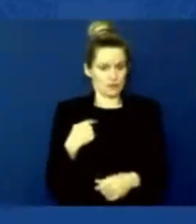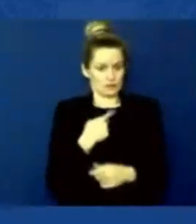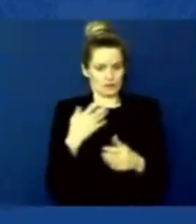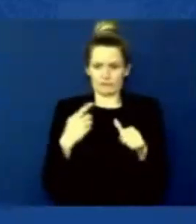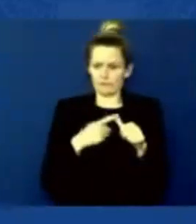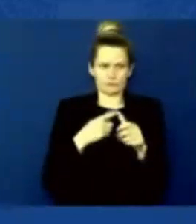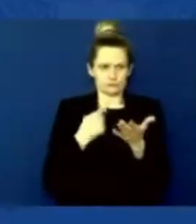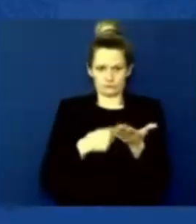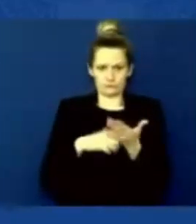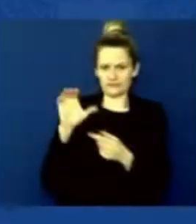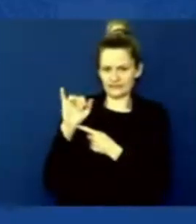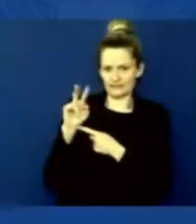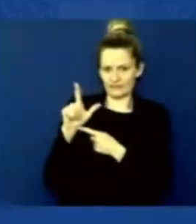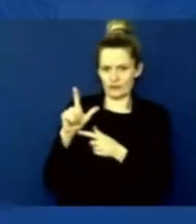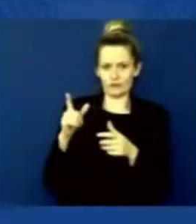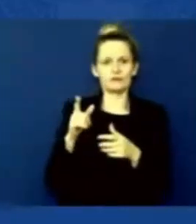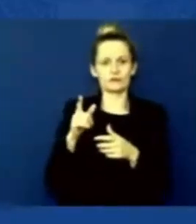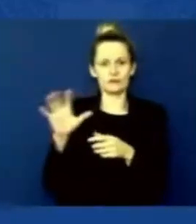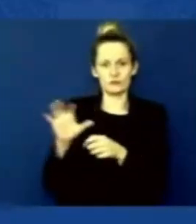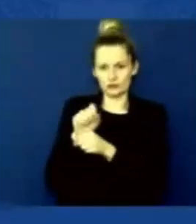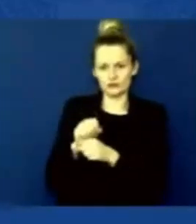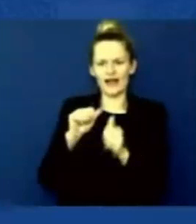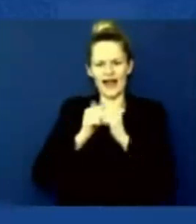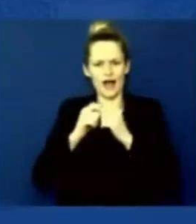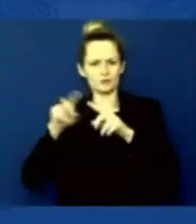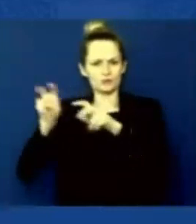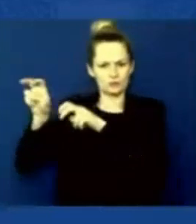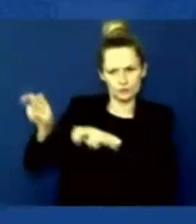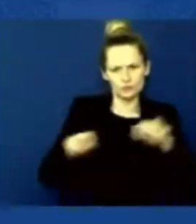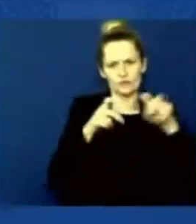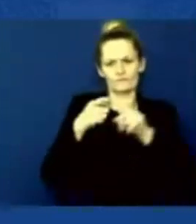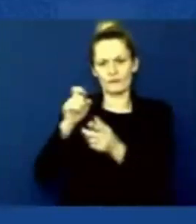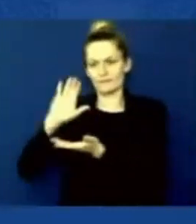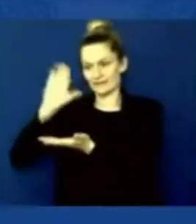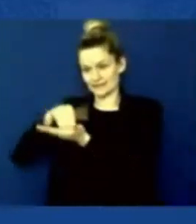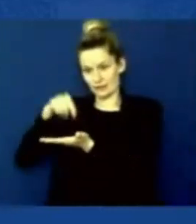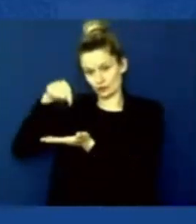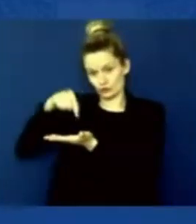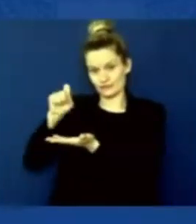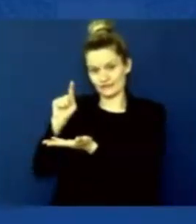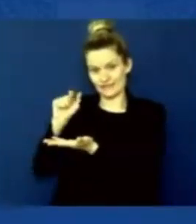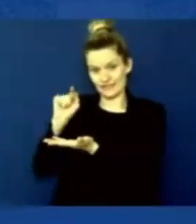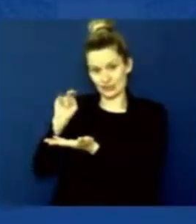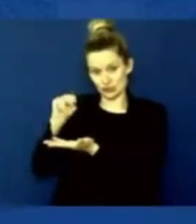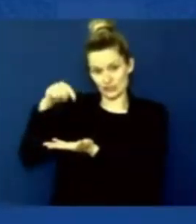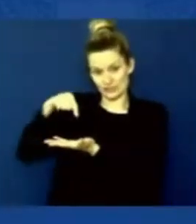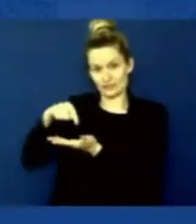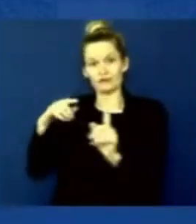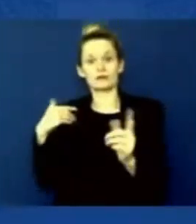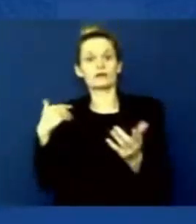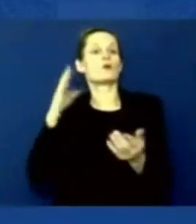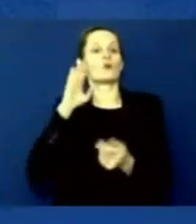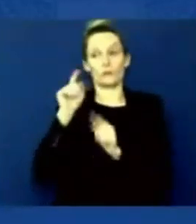transit centers. Our military aircraft and others will get them to these centers, but then we're going to get the Civil Reserve Fleet.